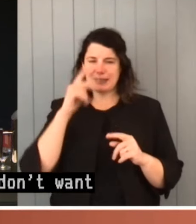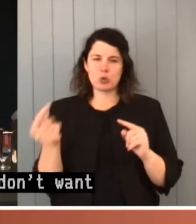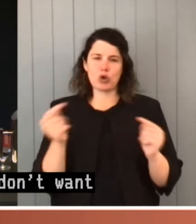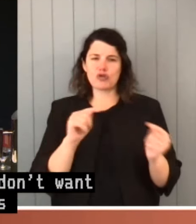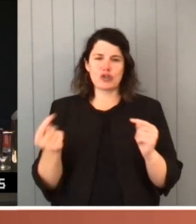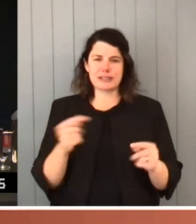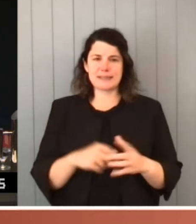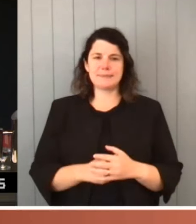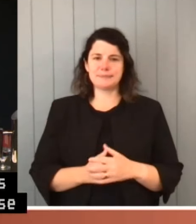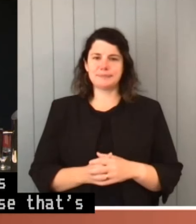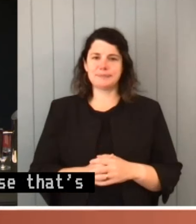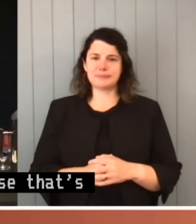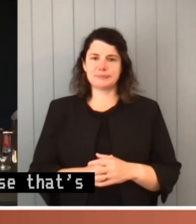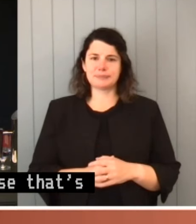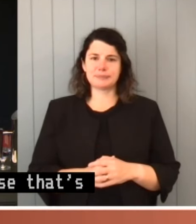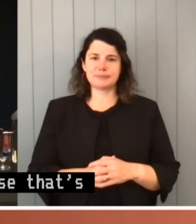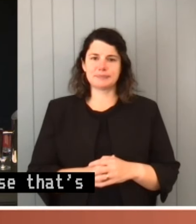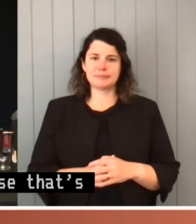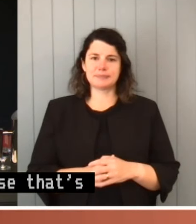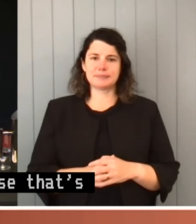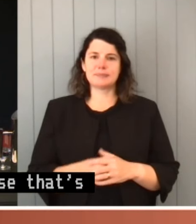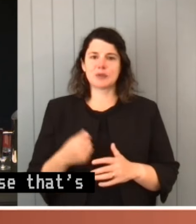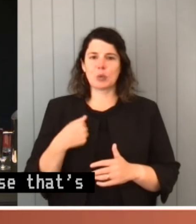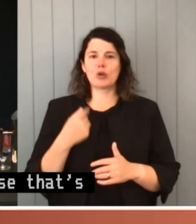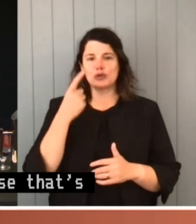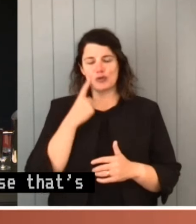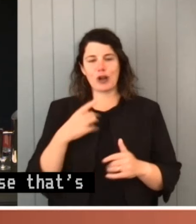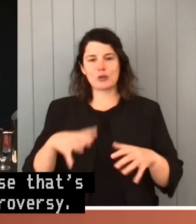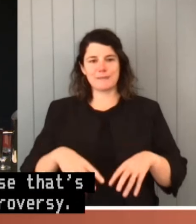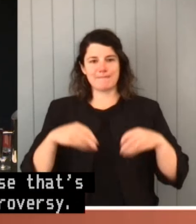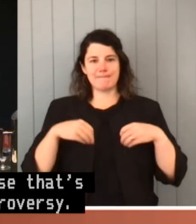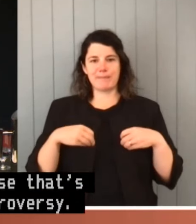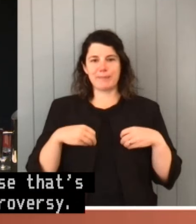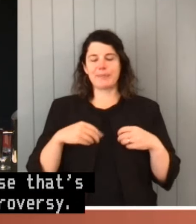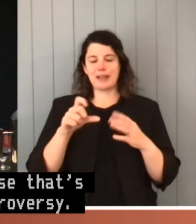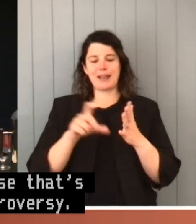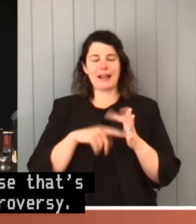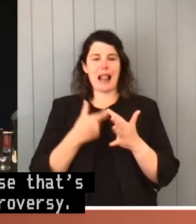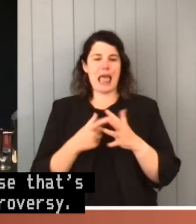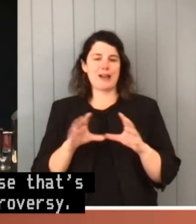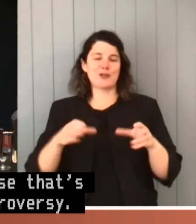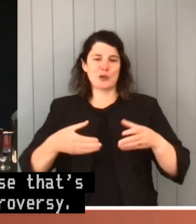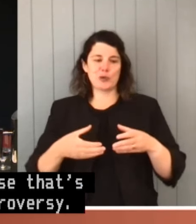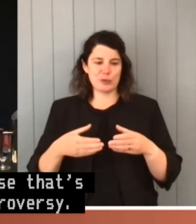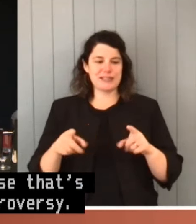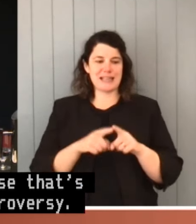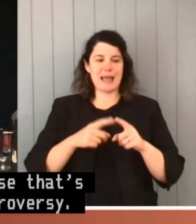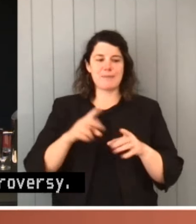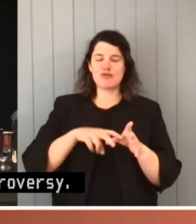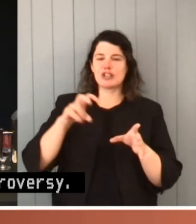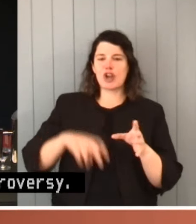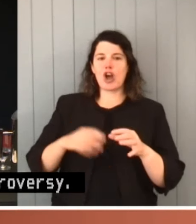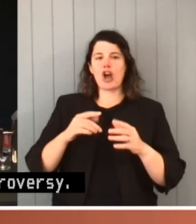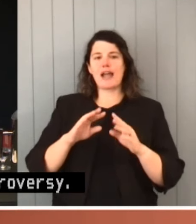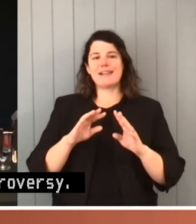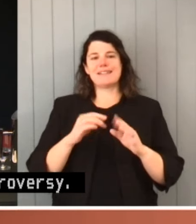We tried to adopt in Clarkley circles the same idea that retired generals don't comment